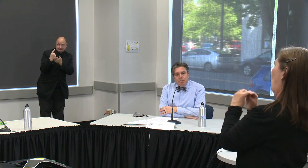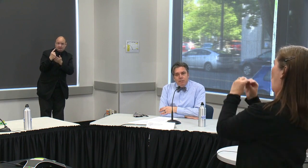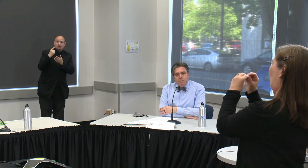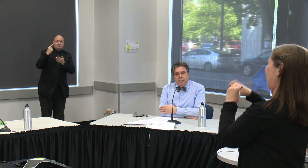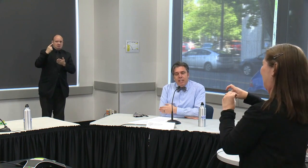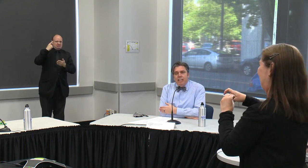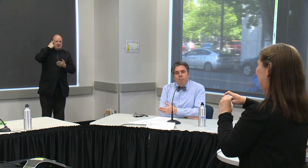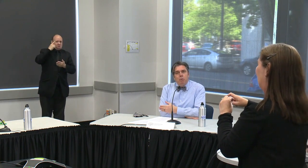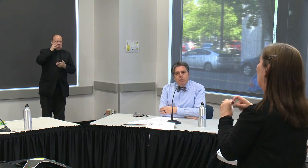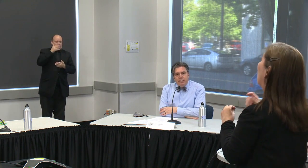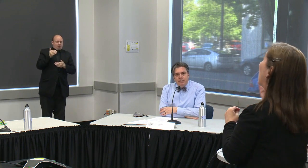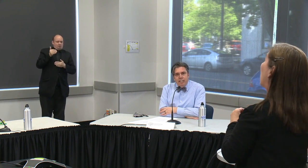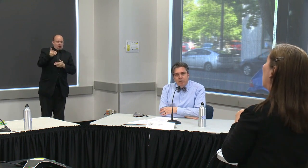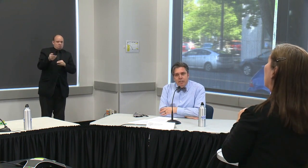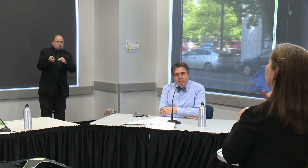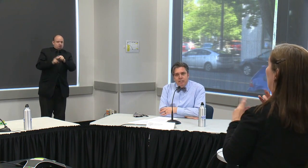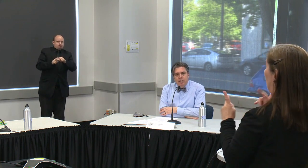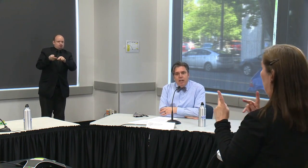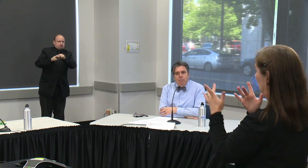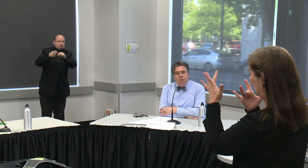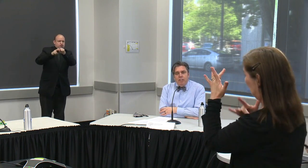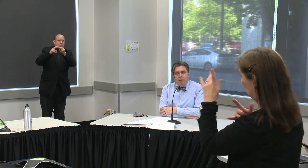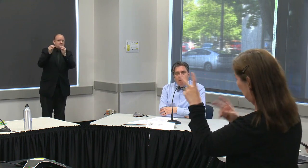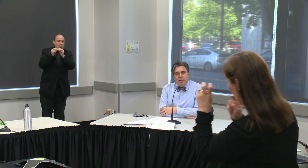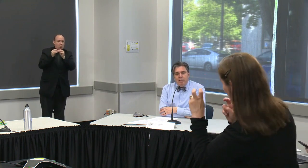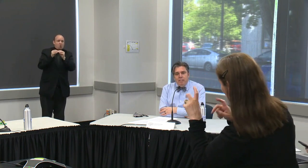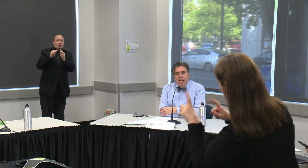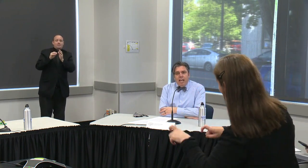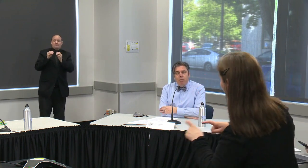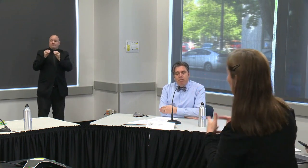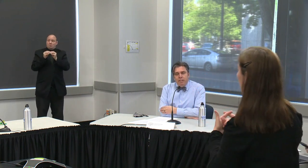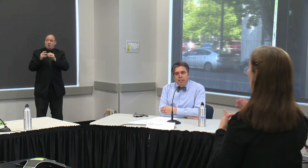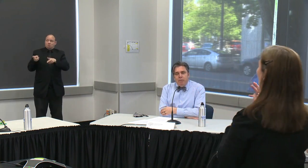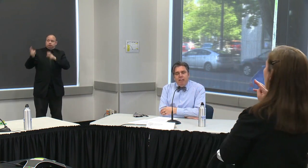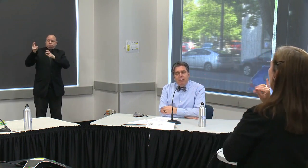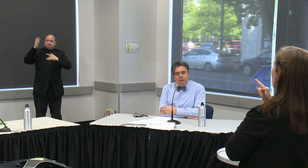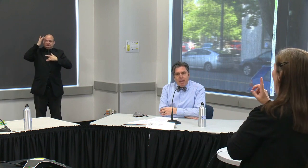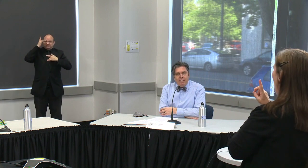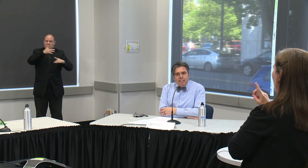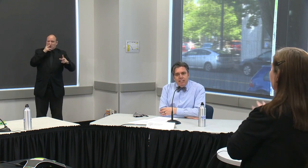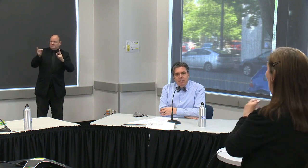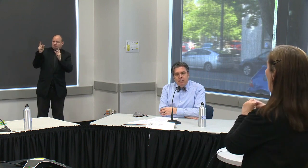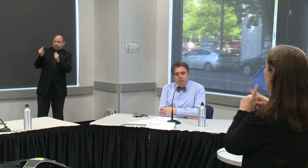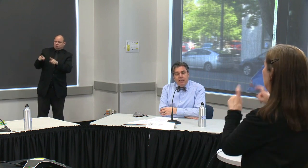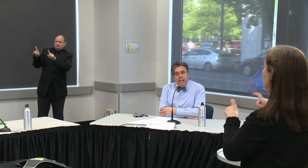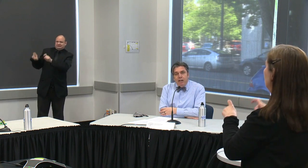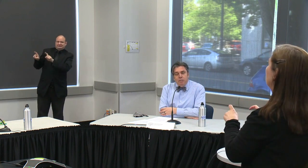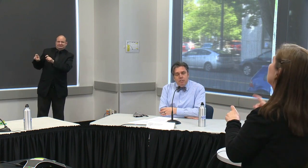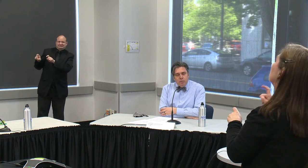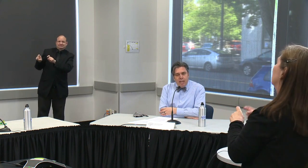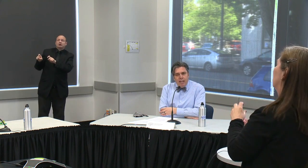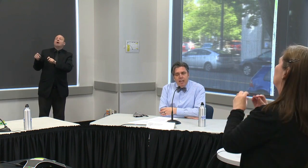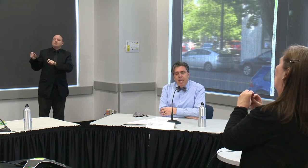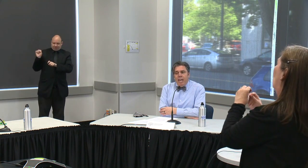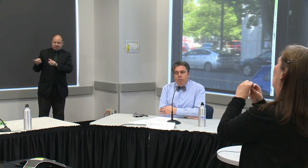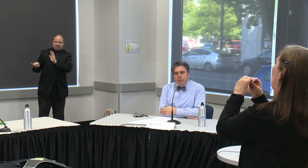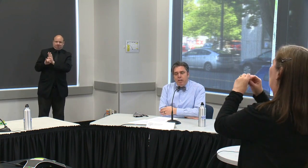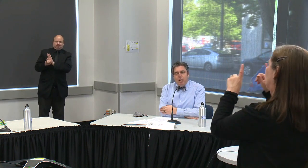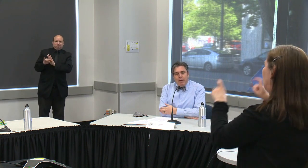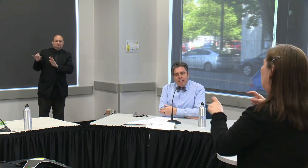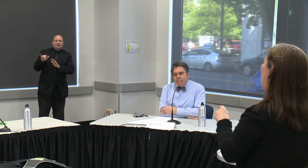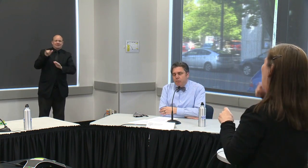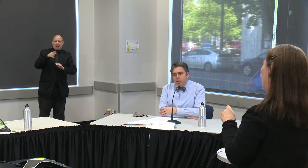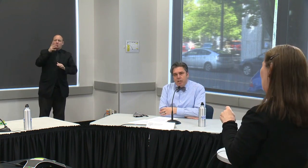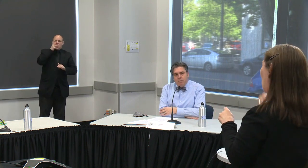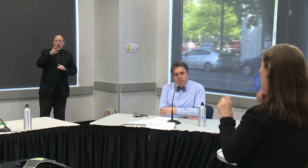with mild symptoms that number will need to increase over the coming weeks and we feel that we have the capacity right now to do that and